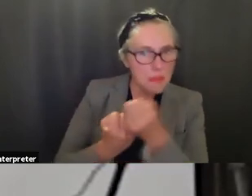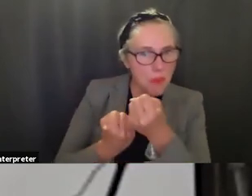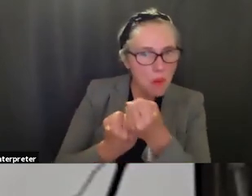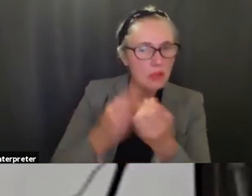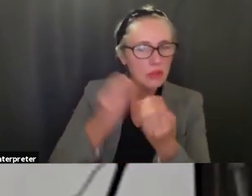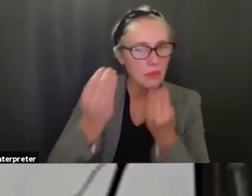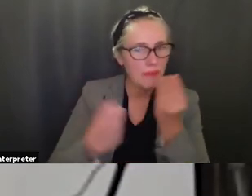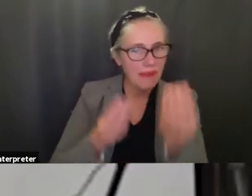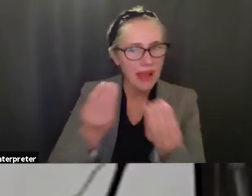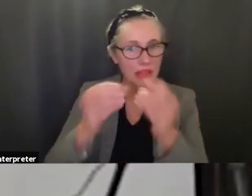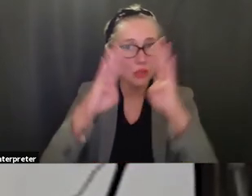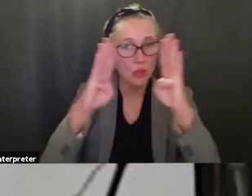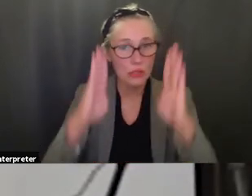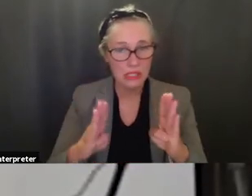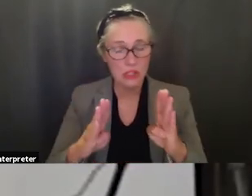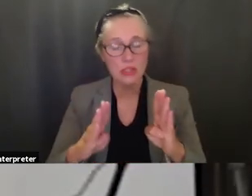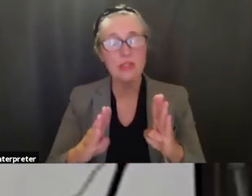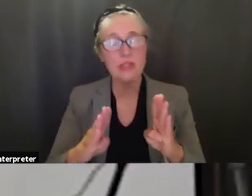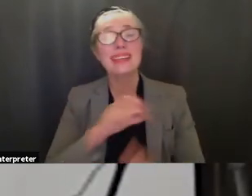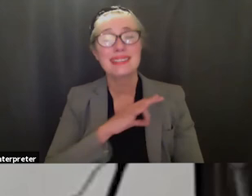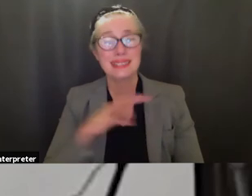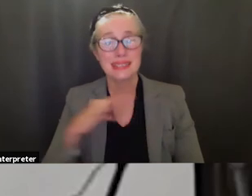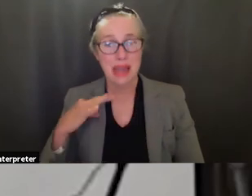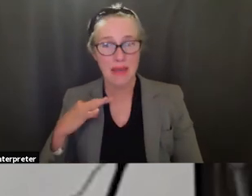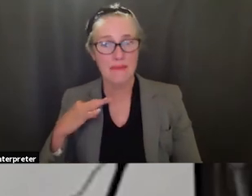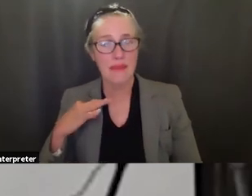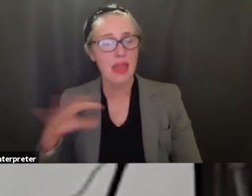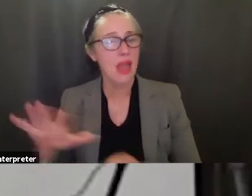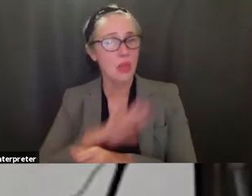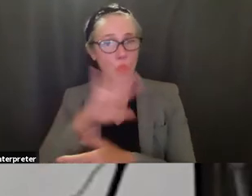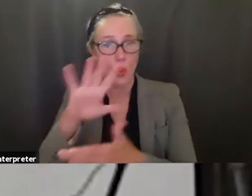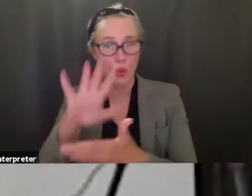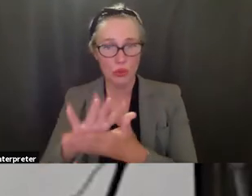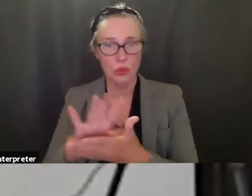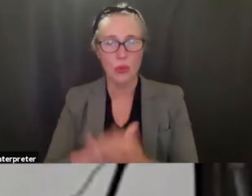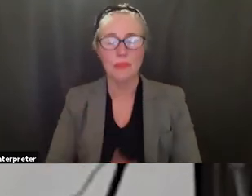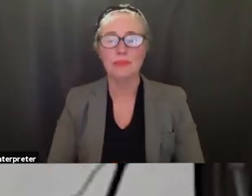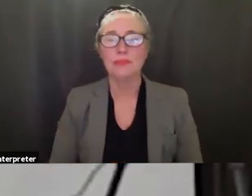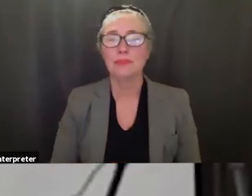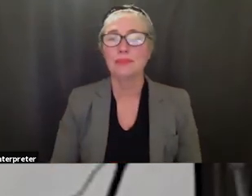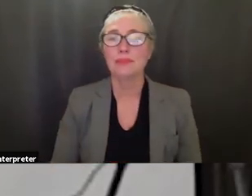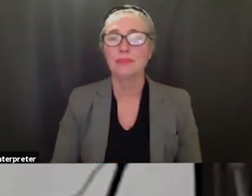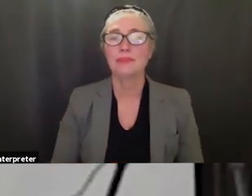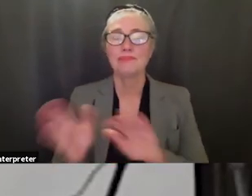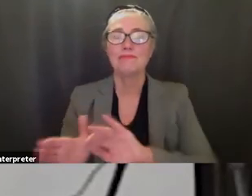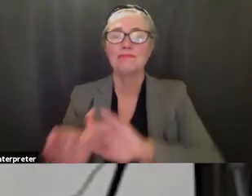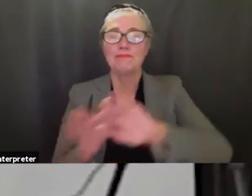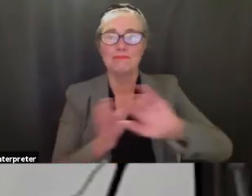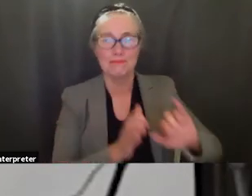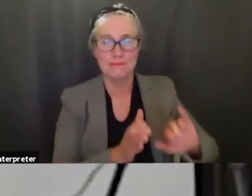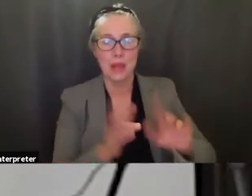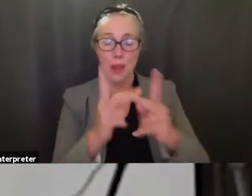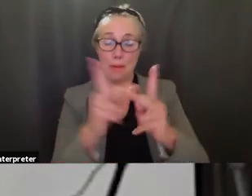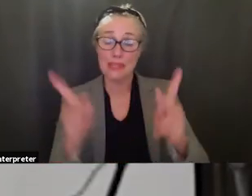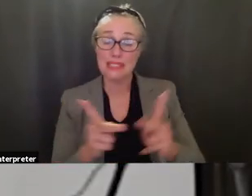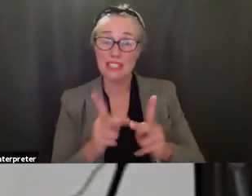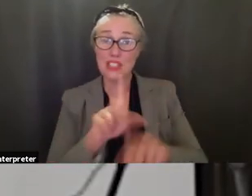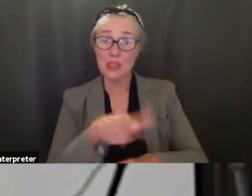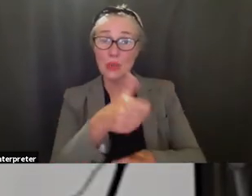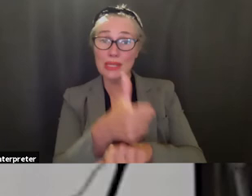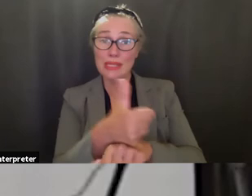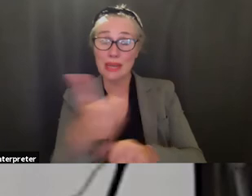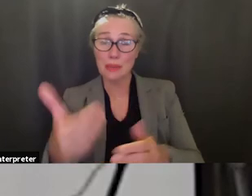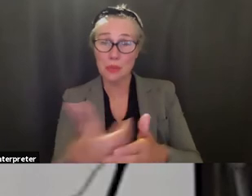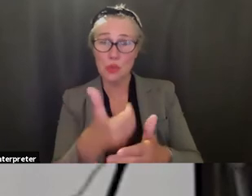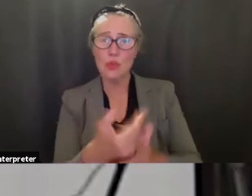teachers and staff within the school so there's that one position that we've added that's new that was on the the chart